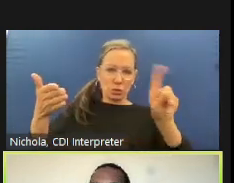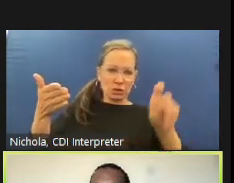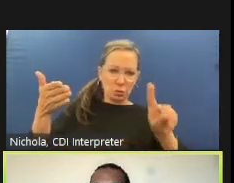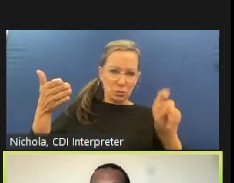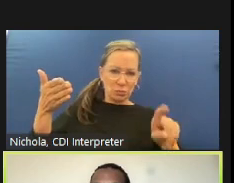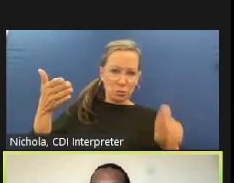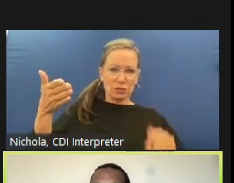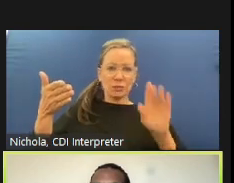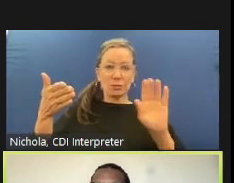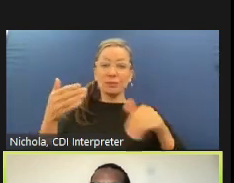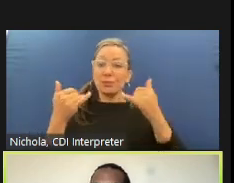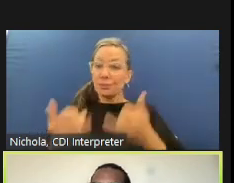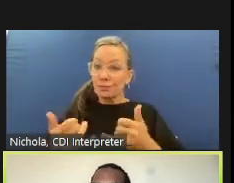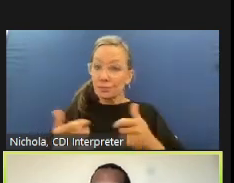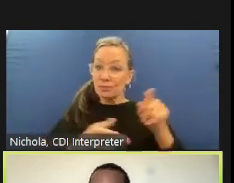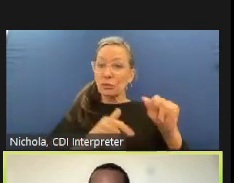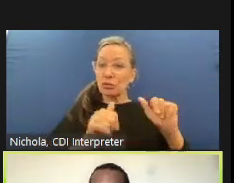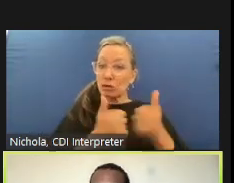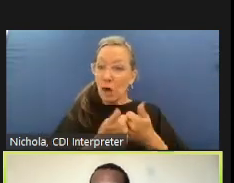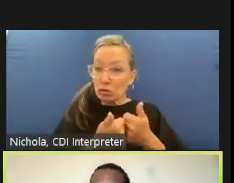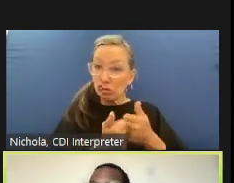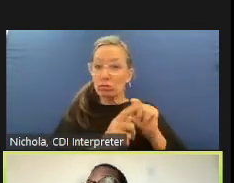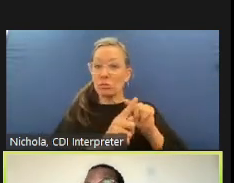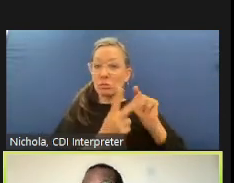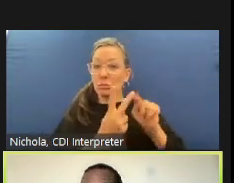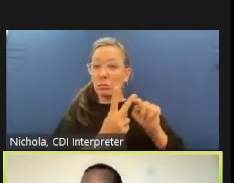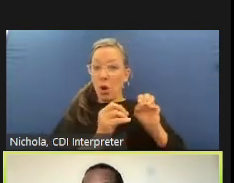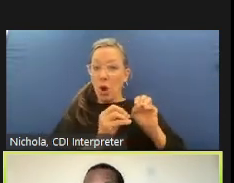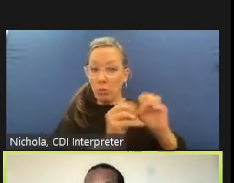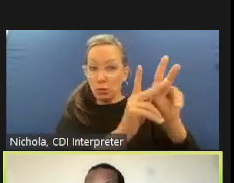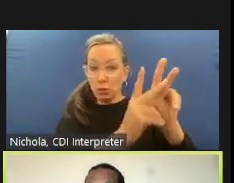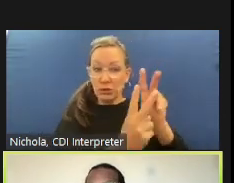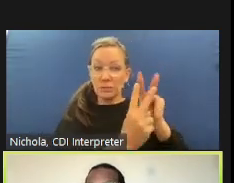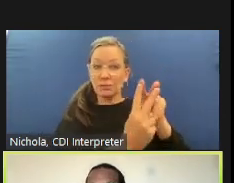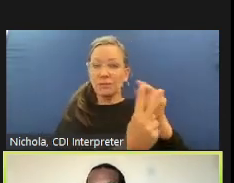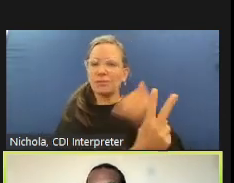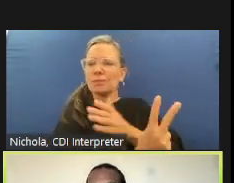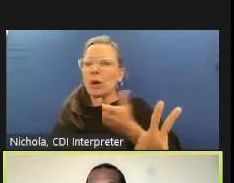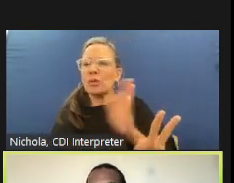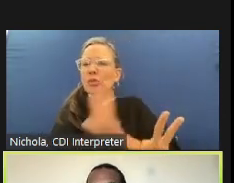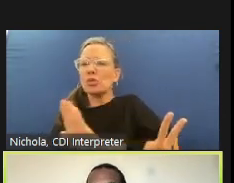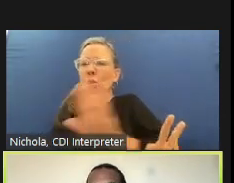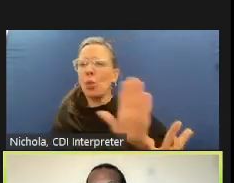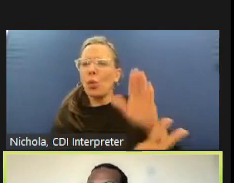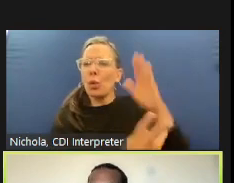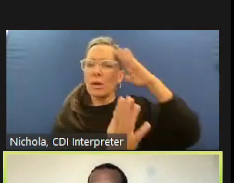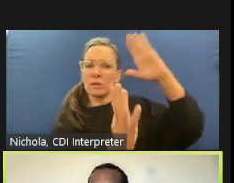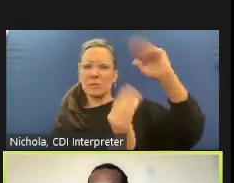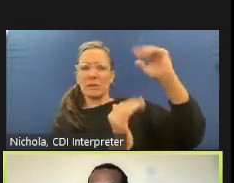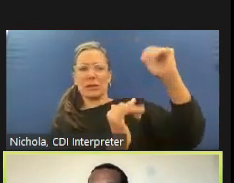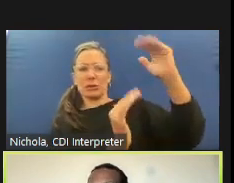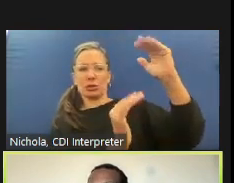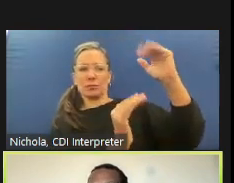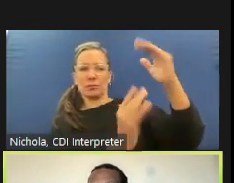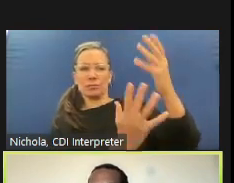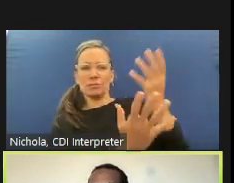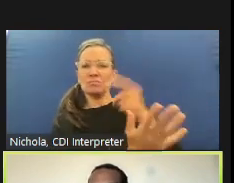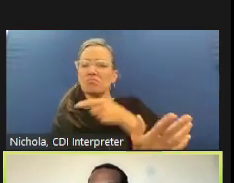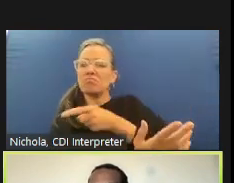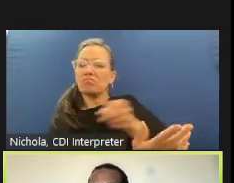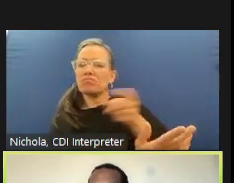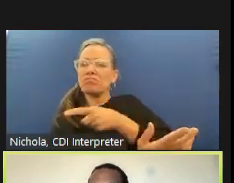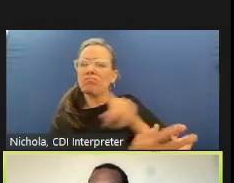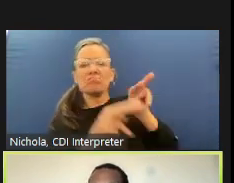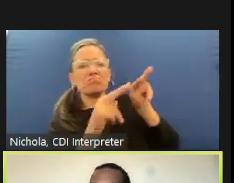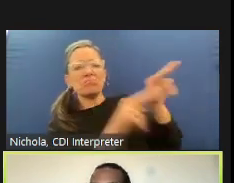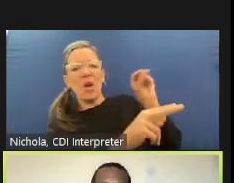are your expectations for civilian oversight in marine county and um again we really just want to